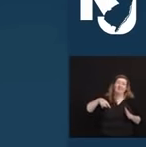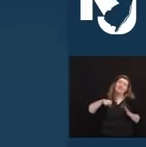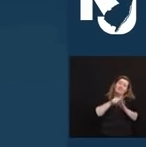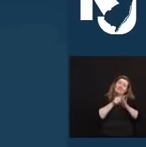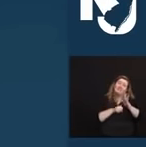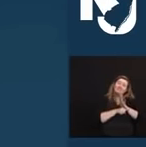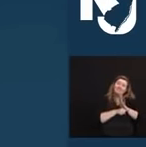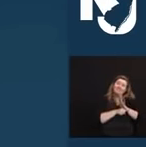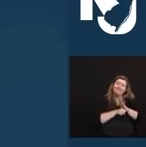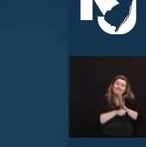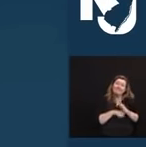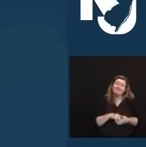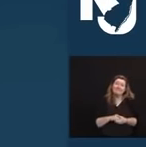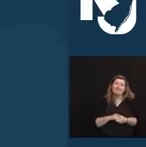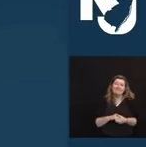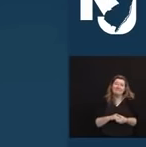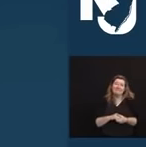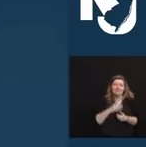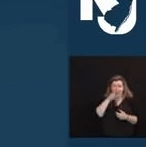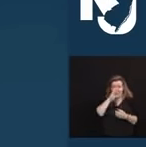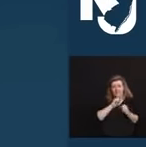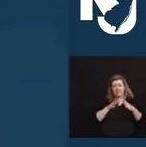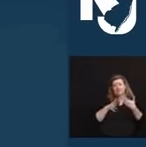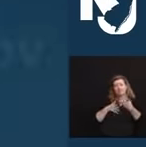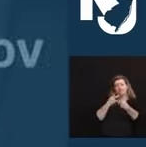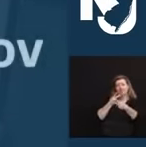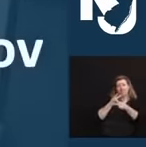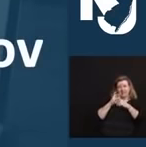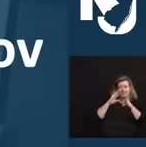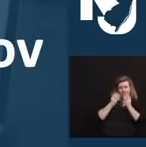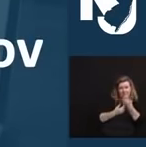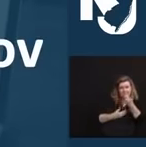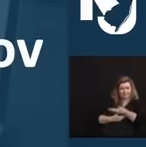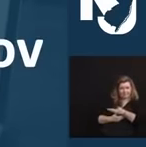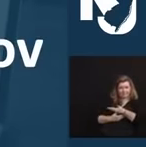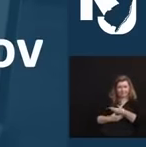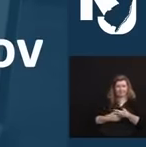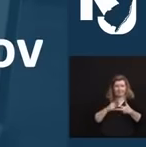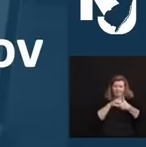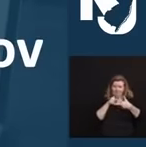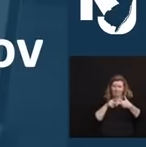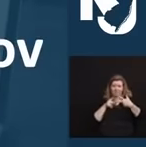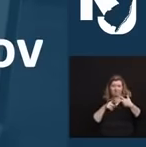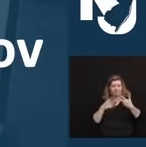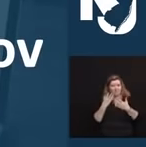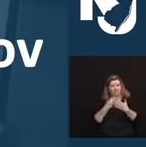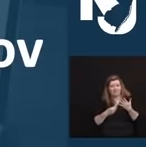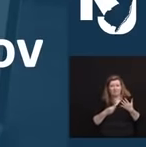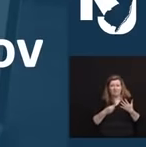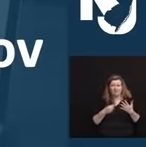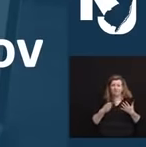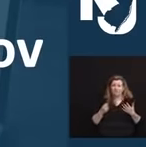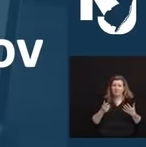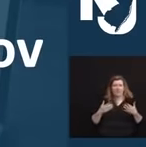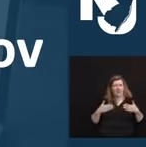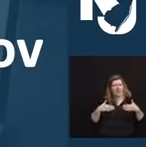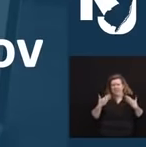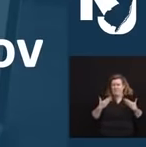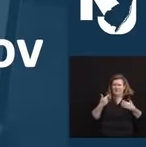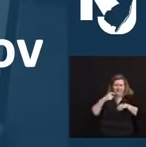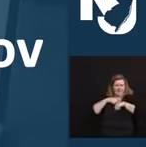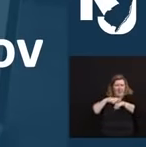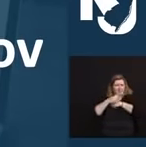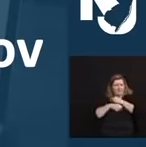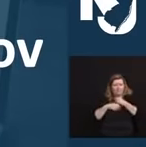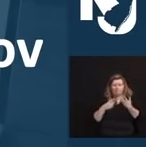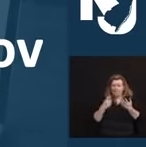watch over his memory and his family. So three more families who are entering what should be one of the happiest times of the year, mourning loved